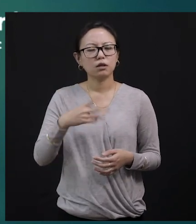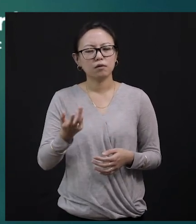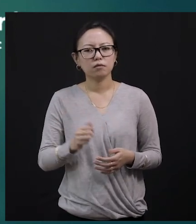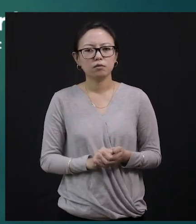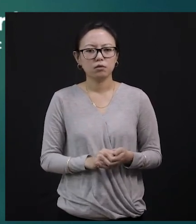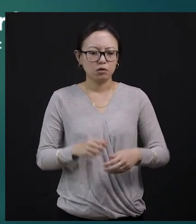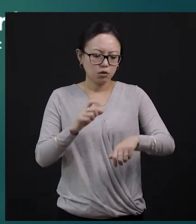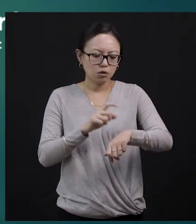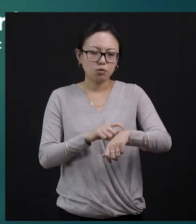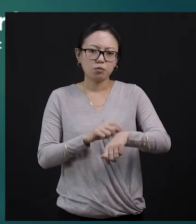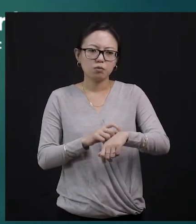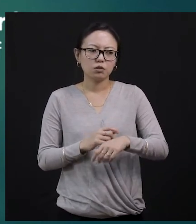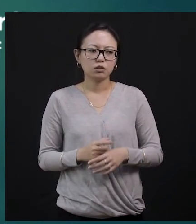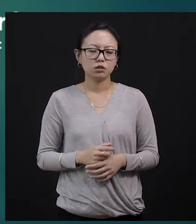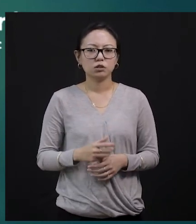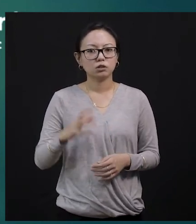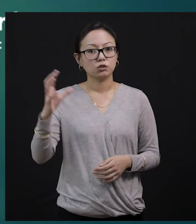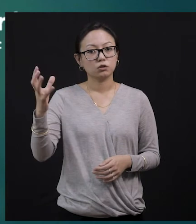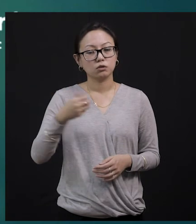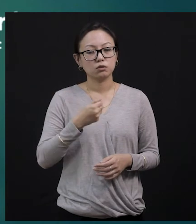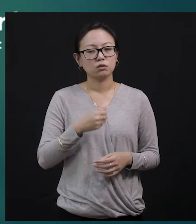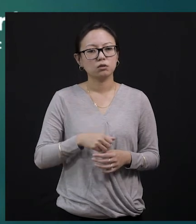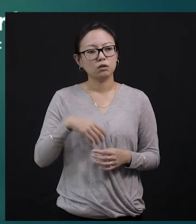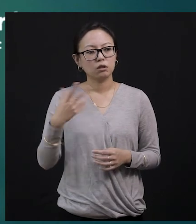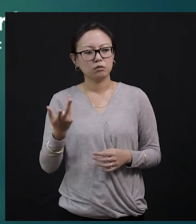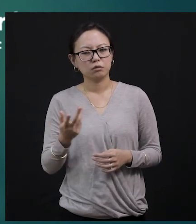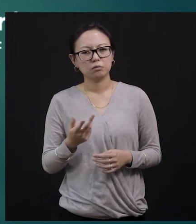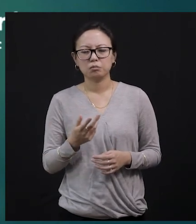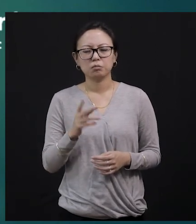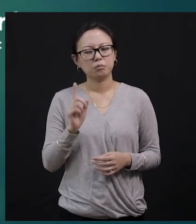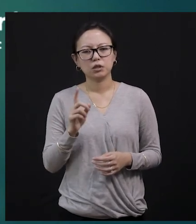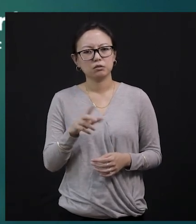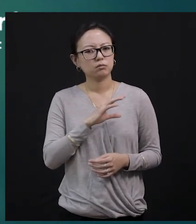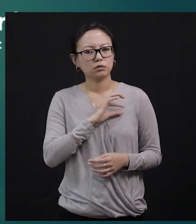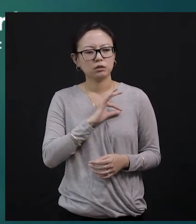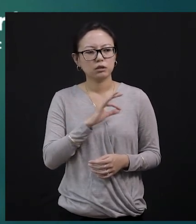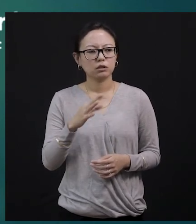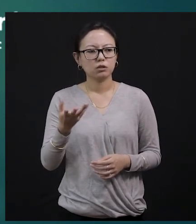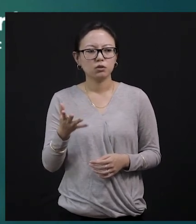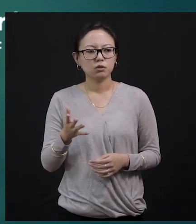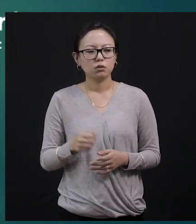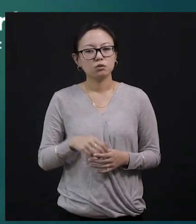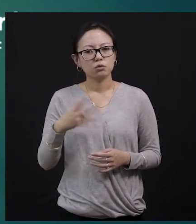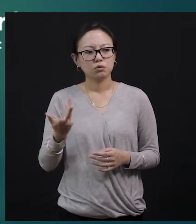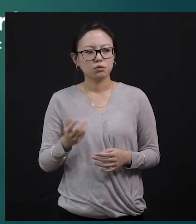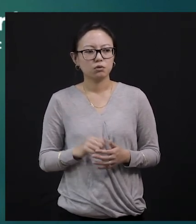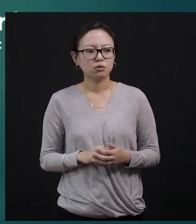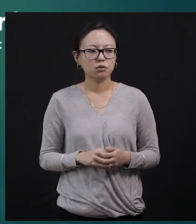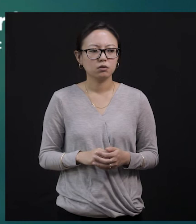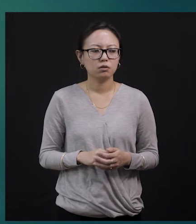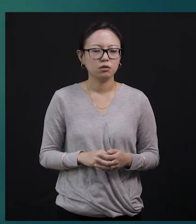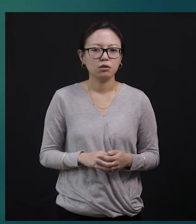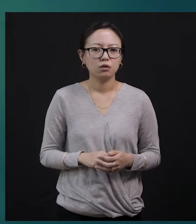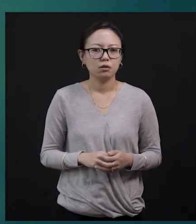lamb that is worth more than 10 rupees. And the young boy went home happily with a smile and a good deal of cash. He also got some cash.